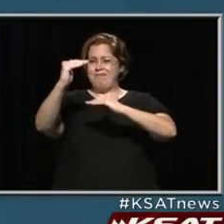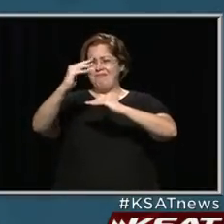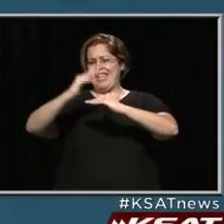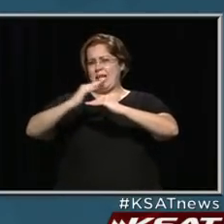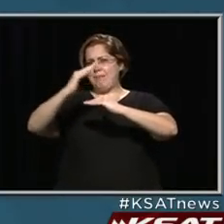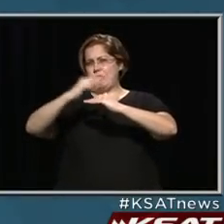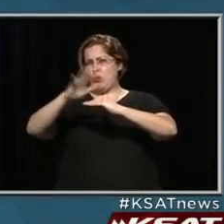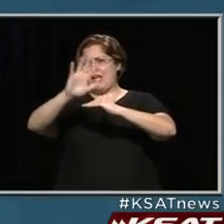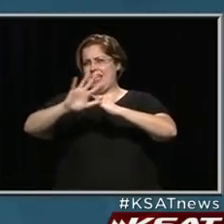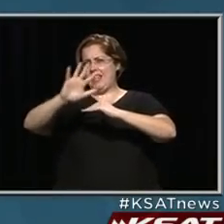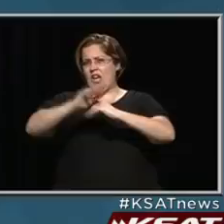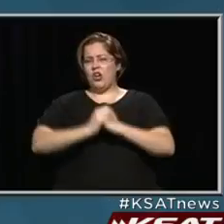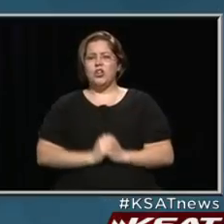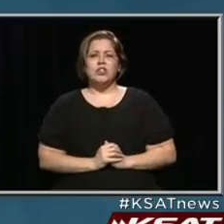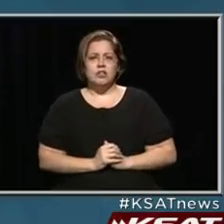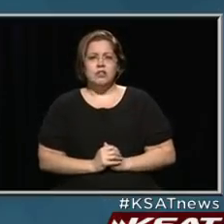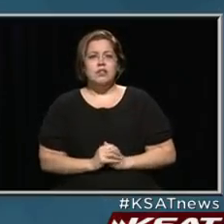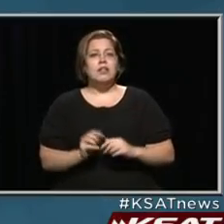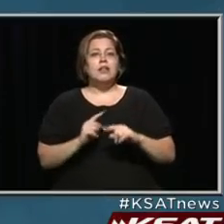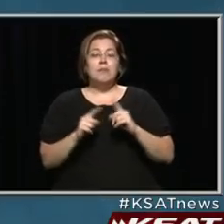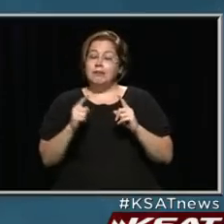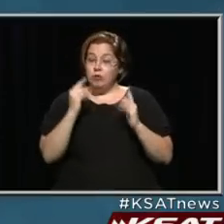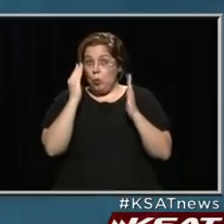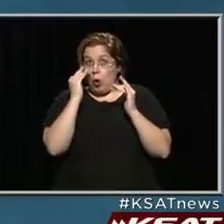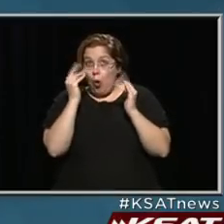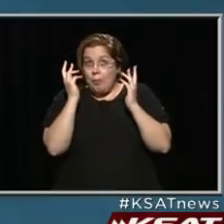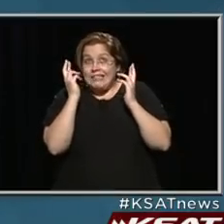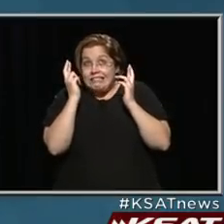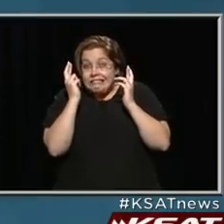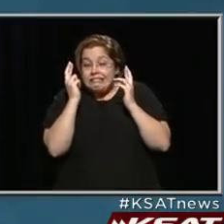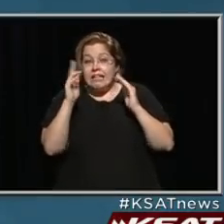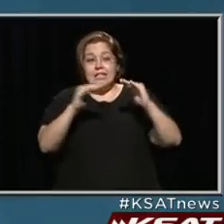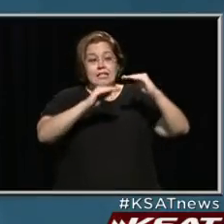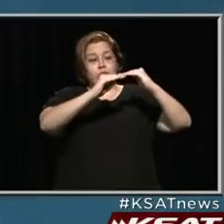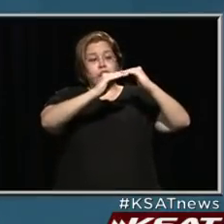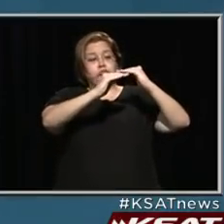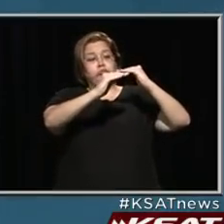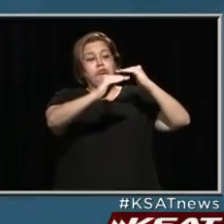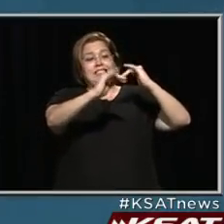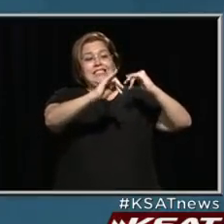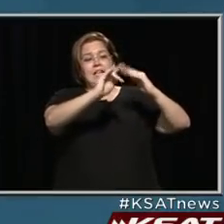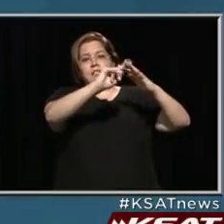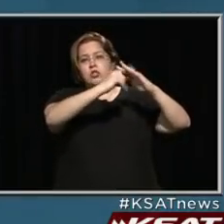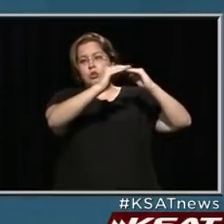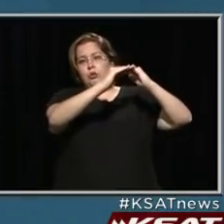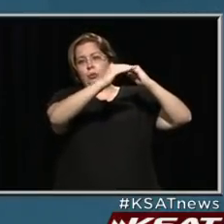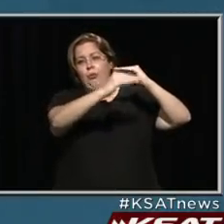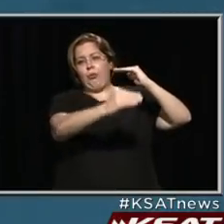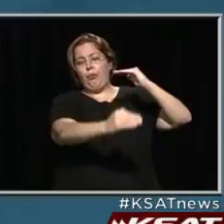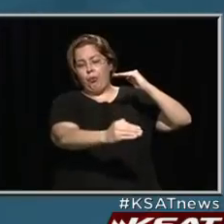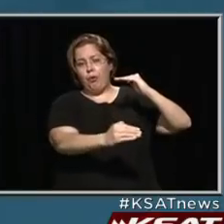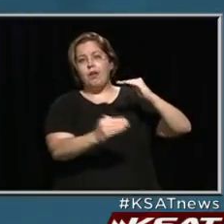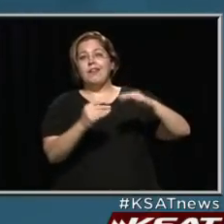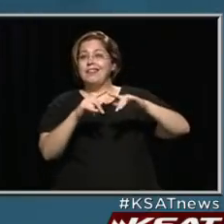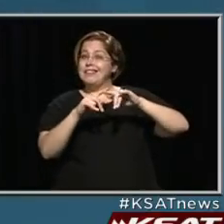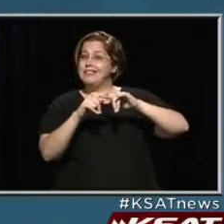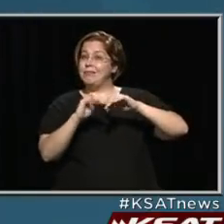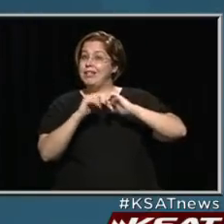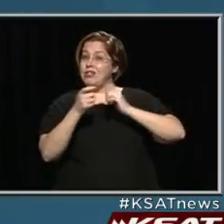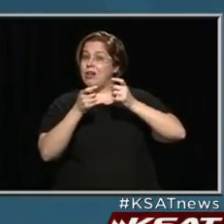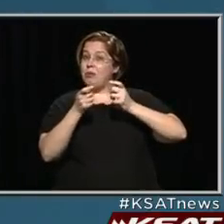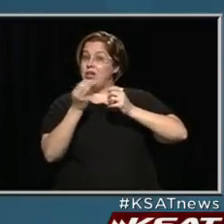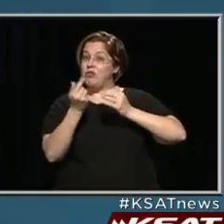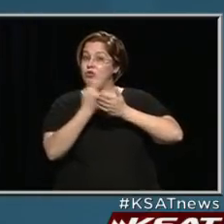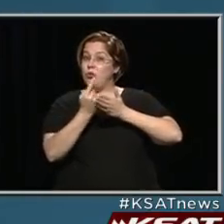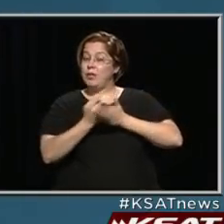blue and green line, but certainly we are hoping that this plateau remains and begins to decline and it all depends on how we handle the